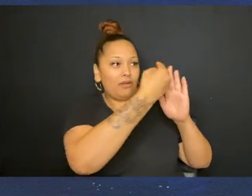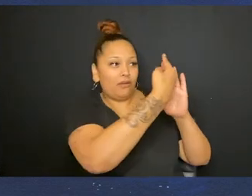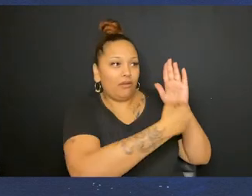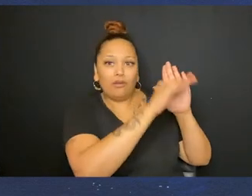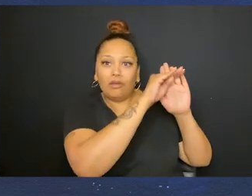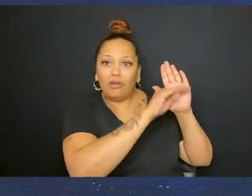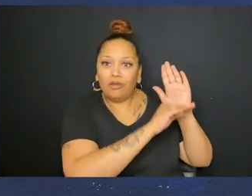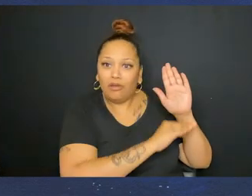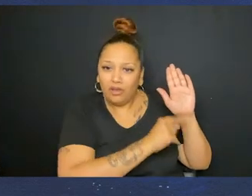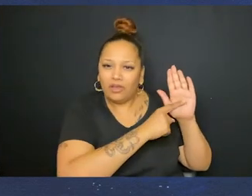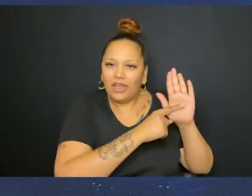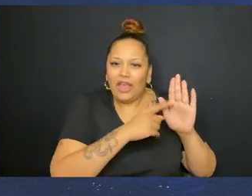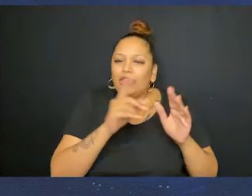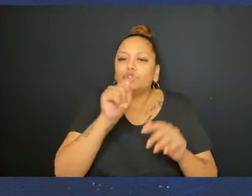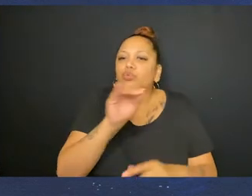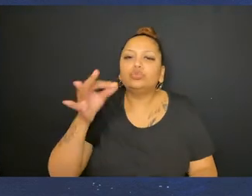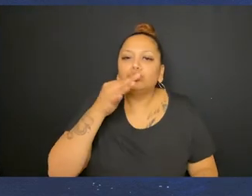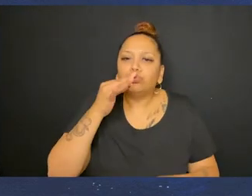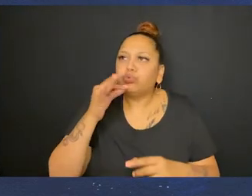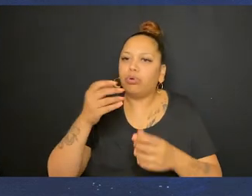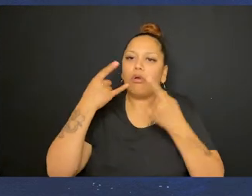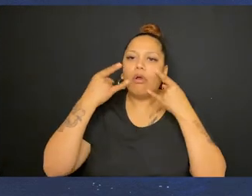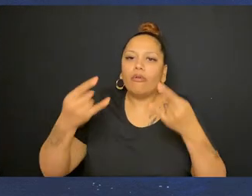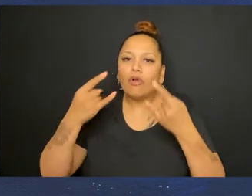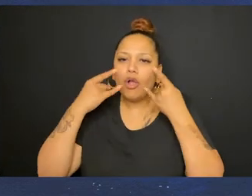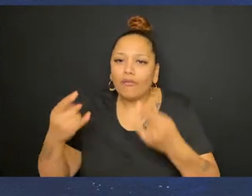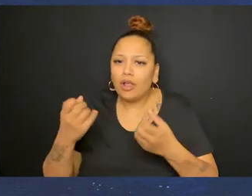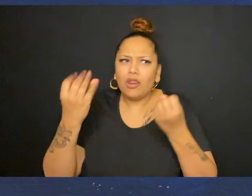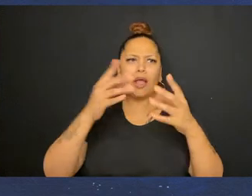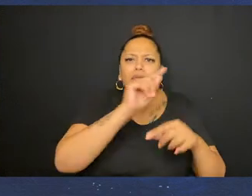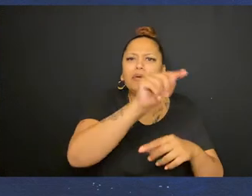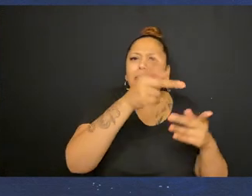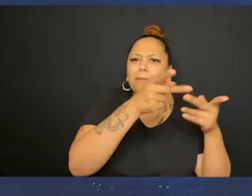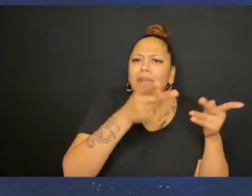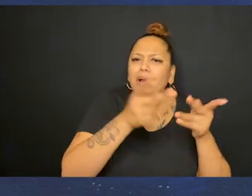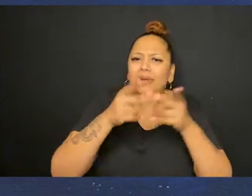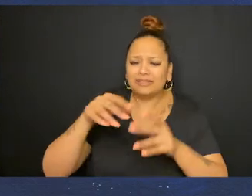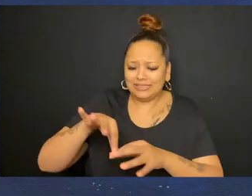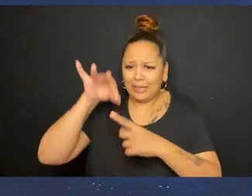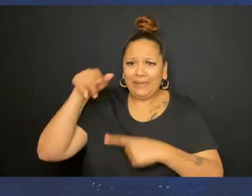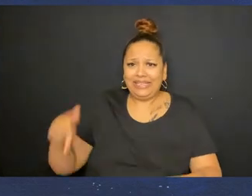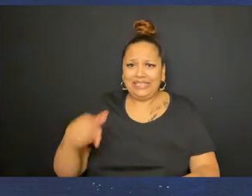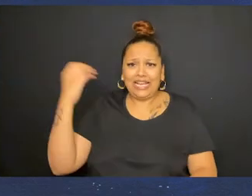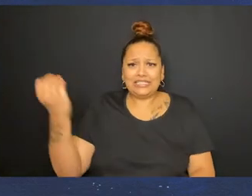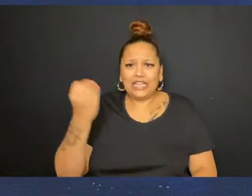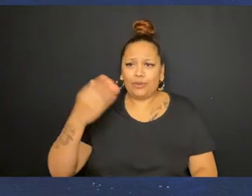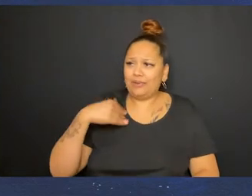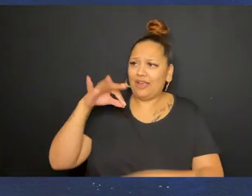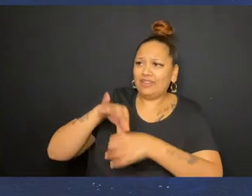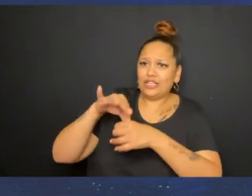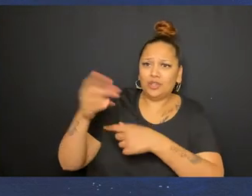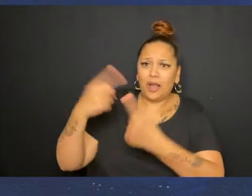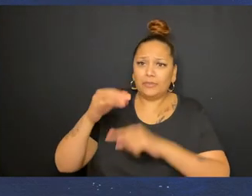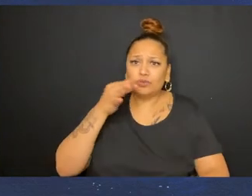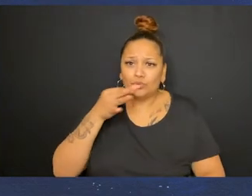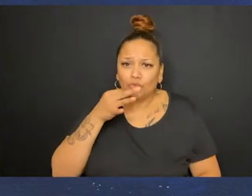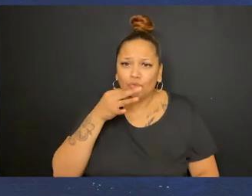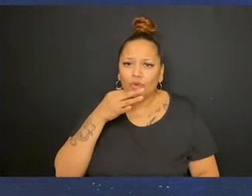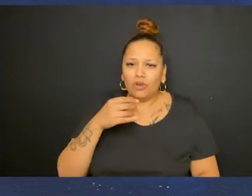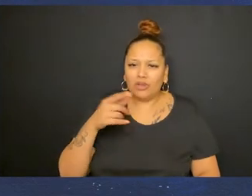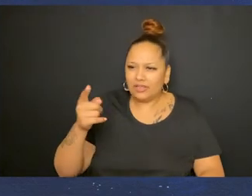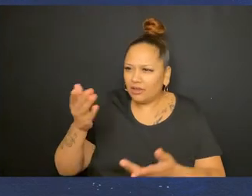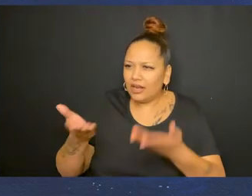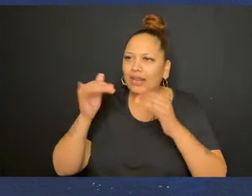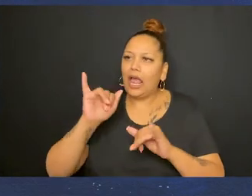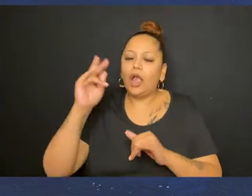you can look at the data, it was lifted too soon. In a lot of places, especially here in Ontario, where we have an election coming up,